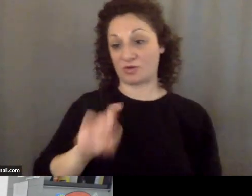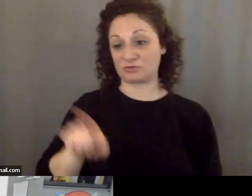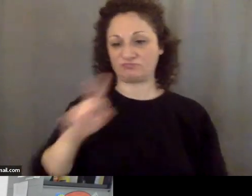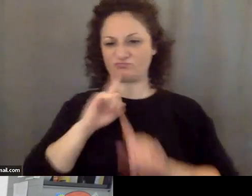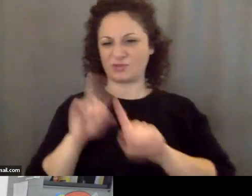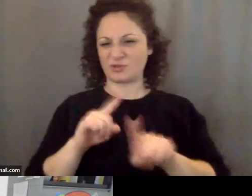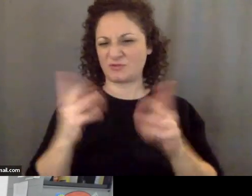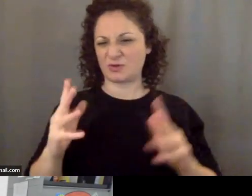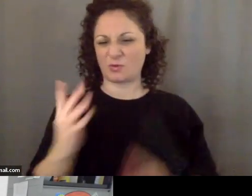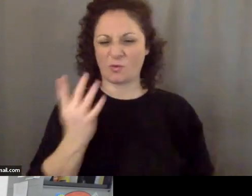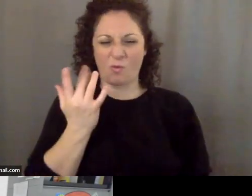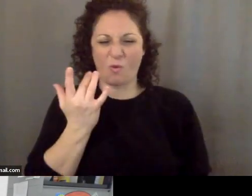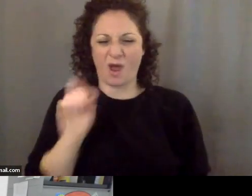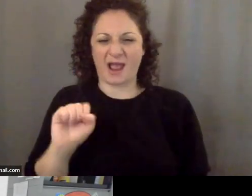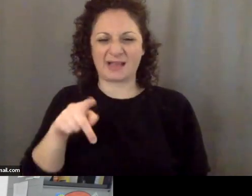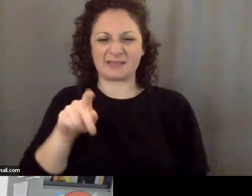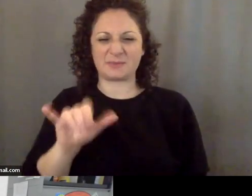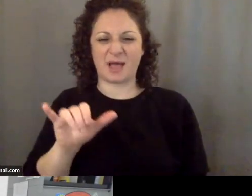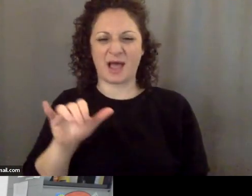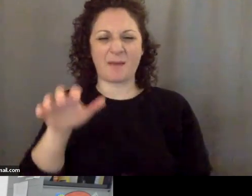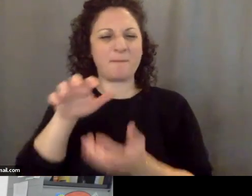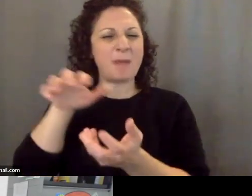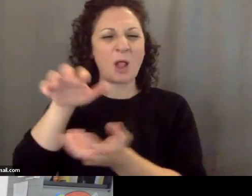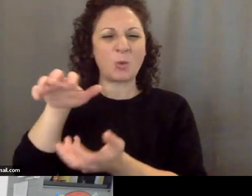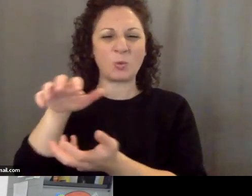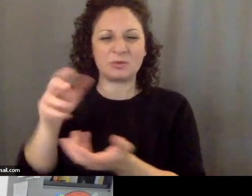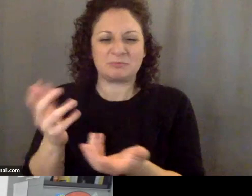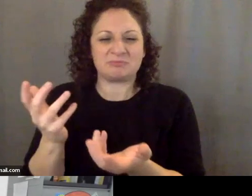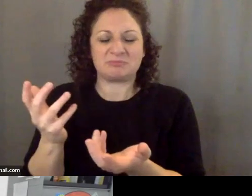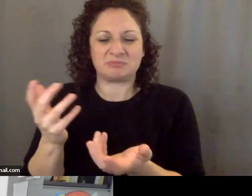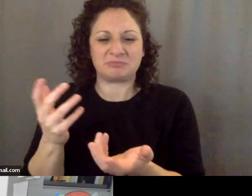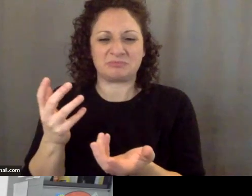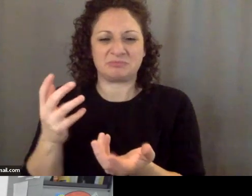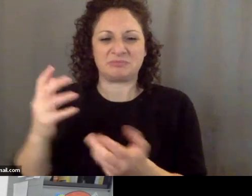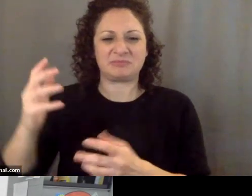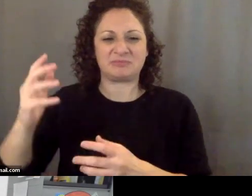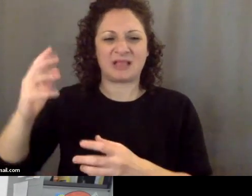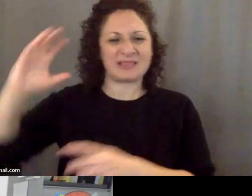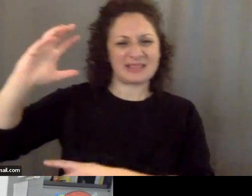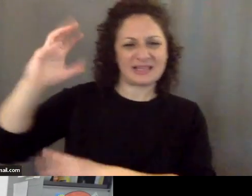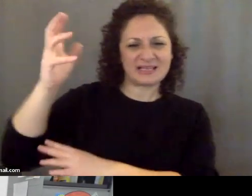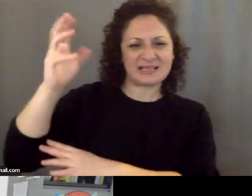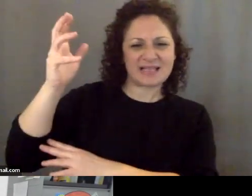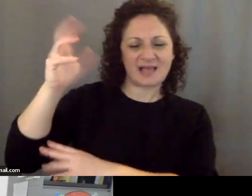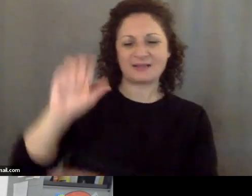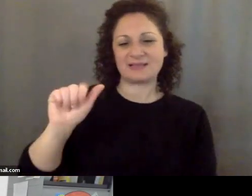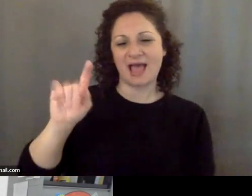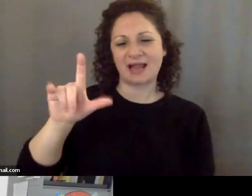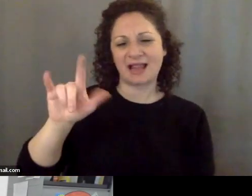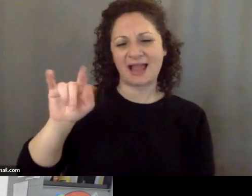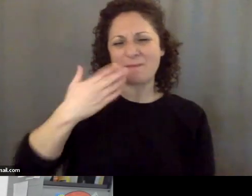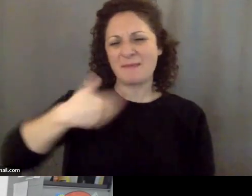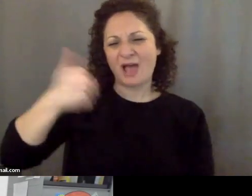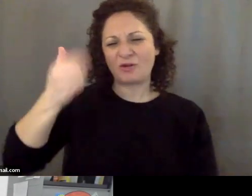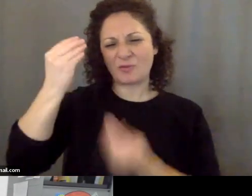spy balloons? Aren't we getting information from our satellites that might even be better? Well, I